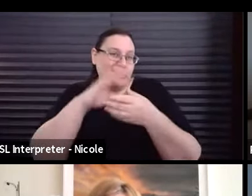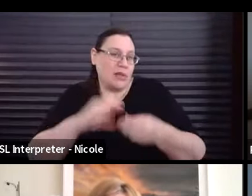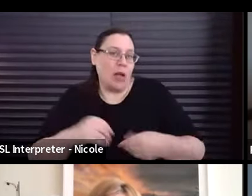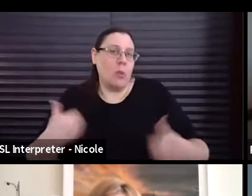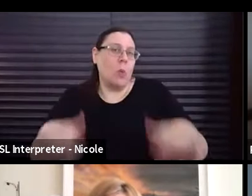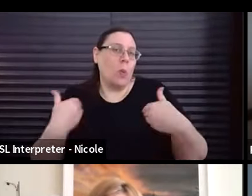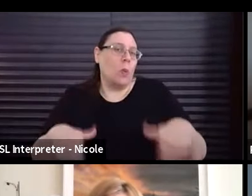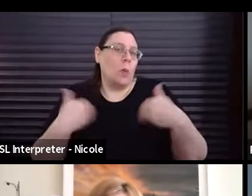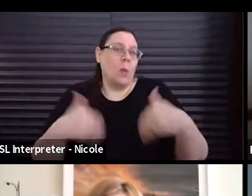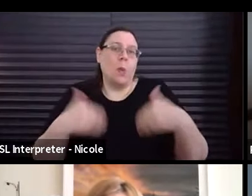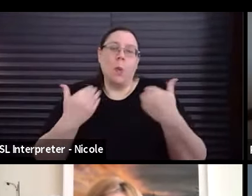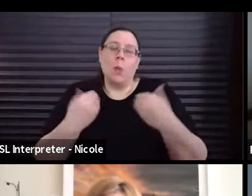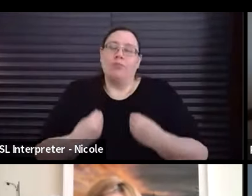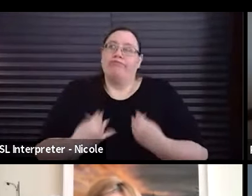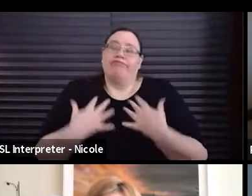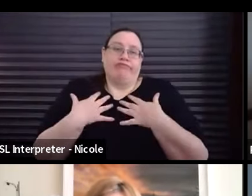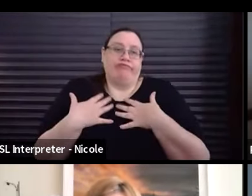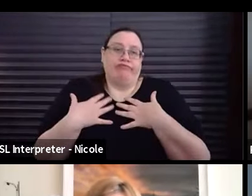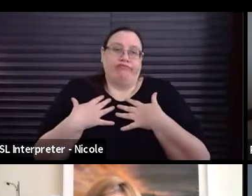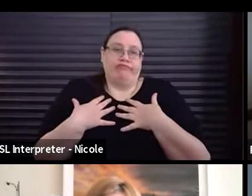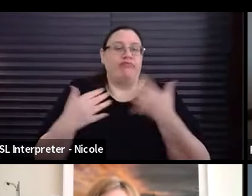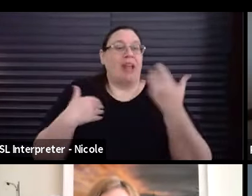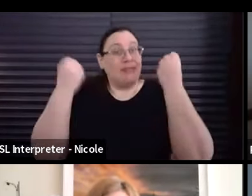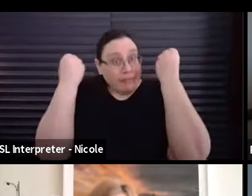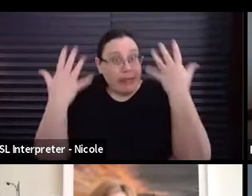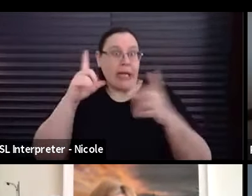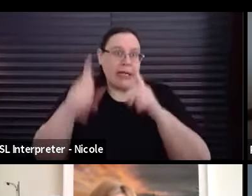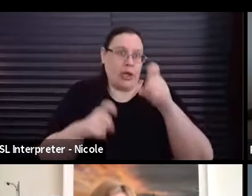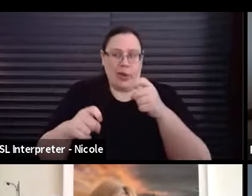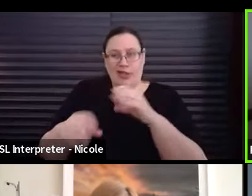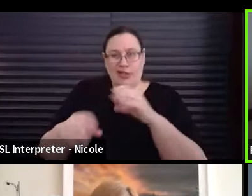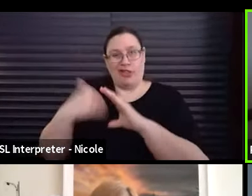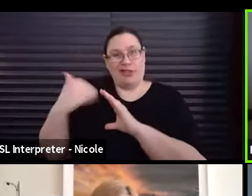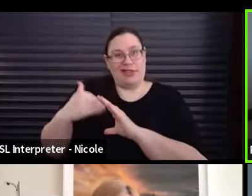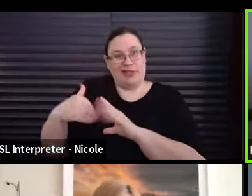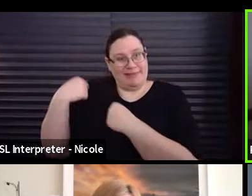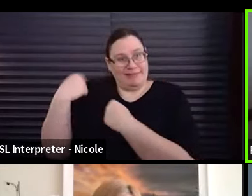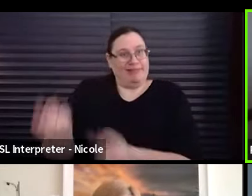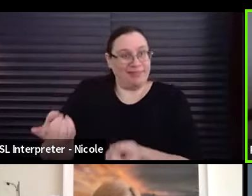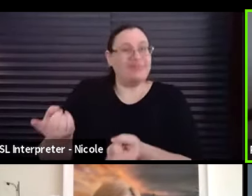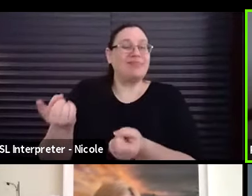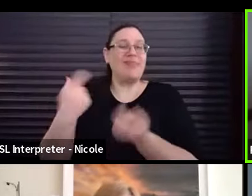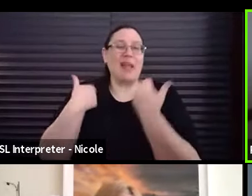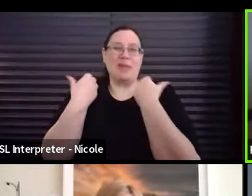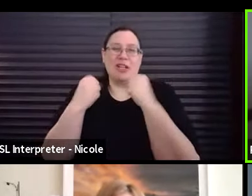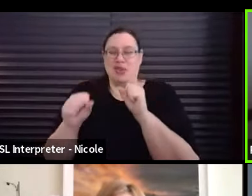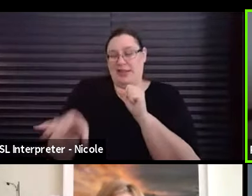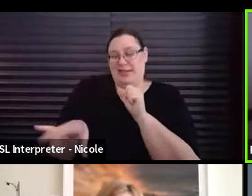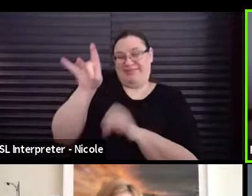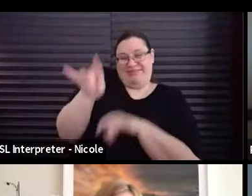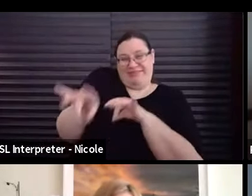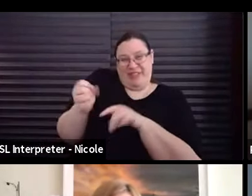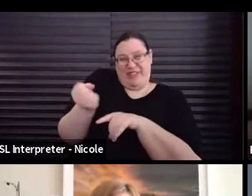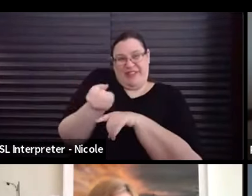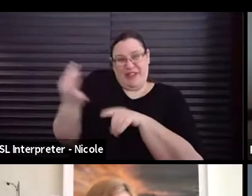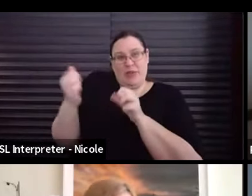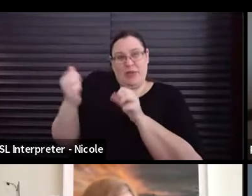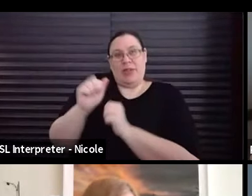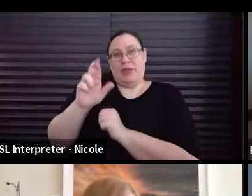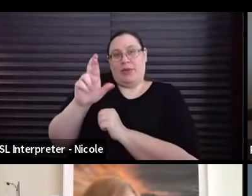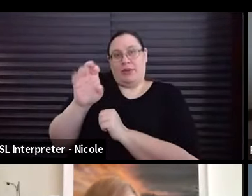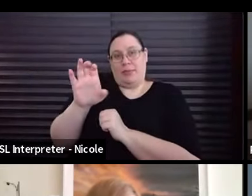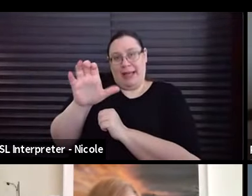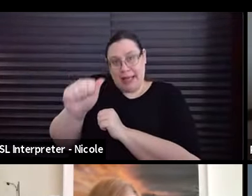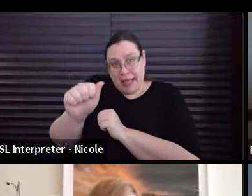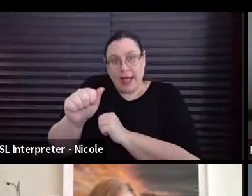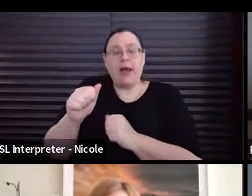so special. We do have a lot of questions that are coming in. And so I'll try to do a couple of what we have here with Rebecca. And